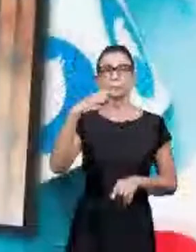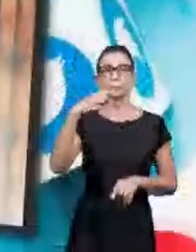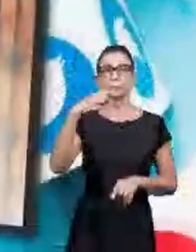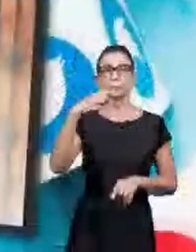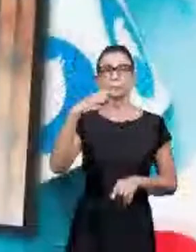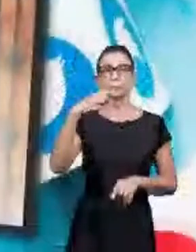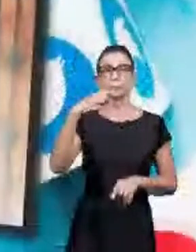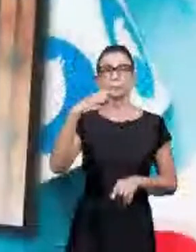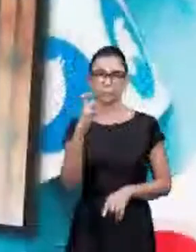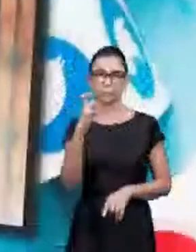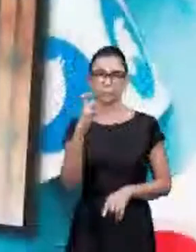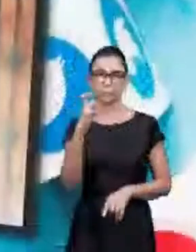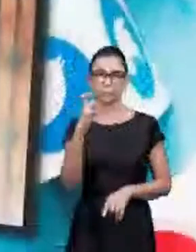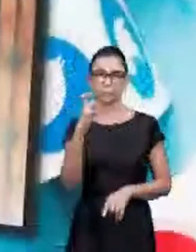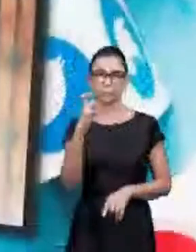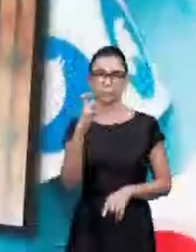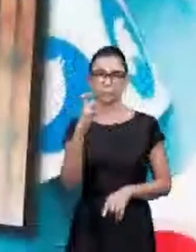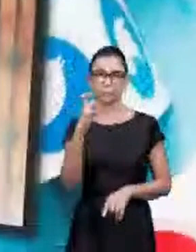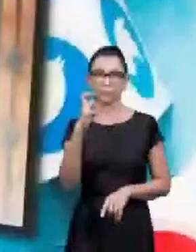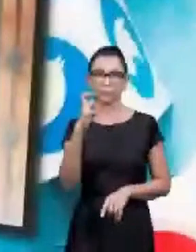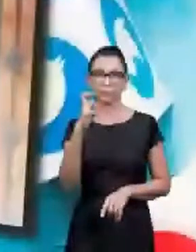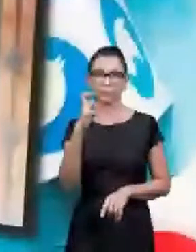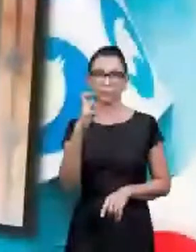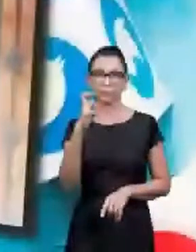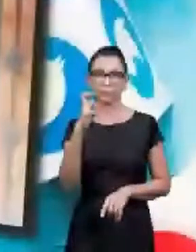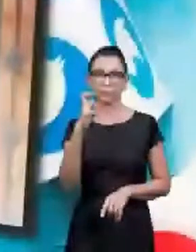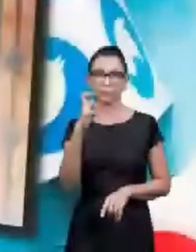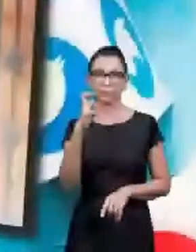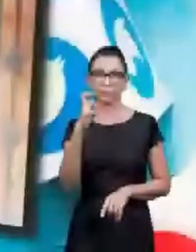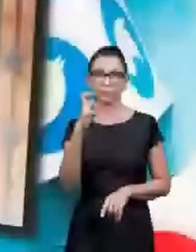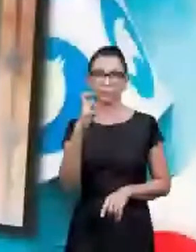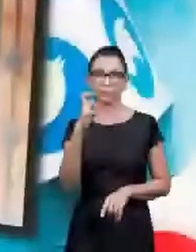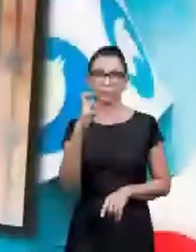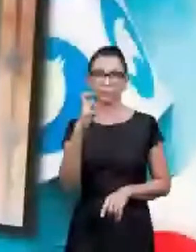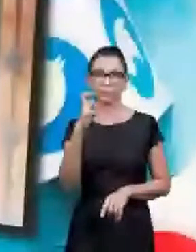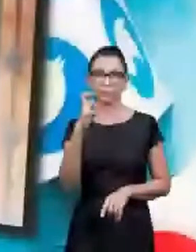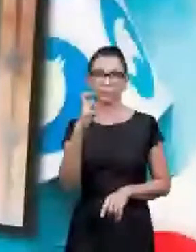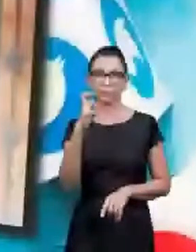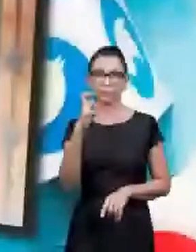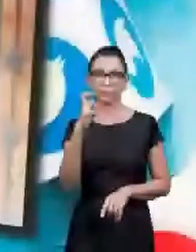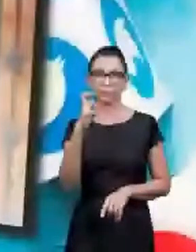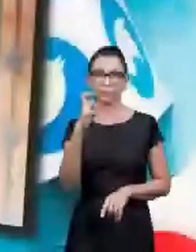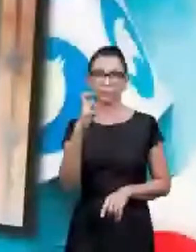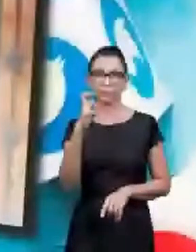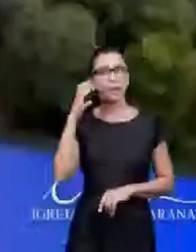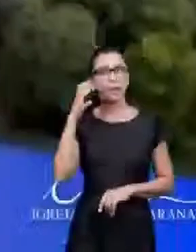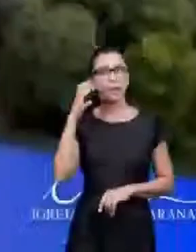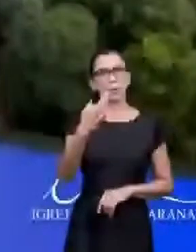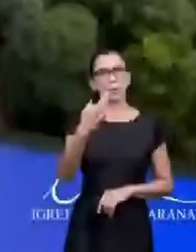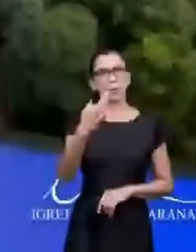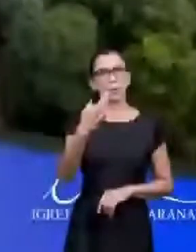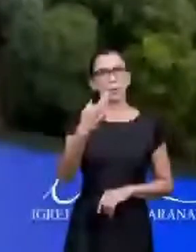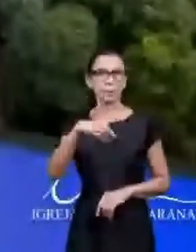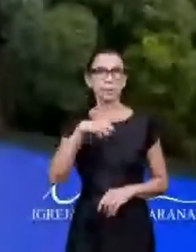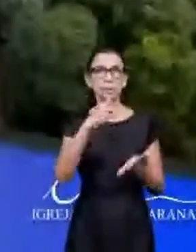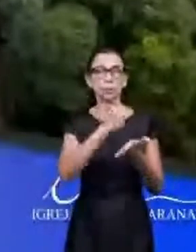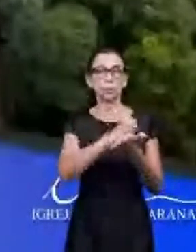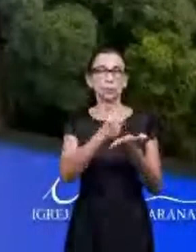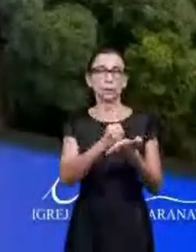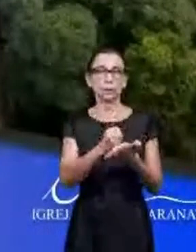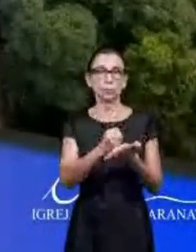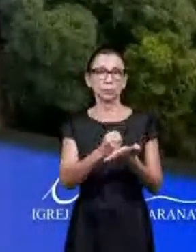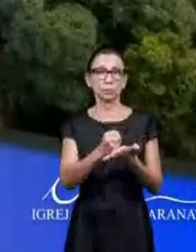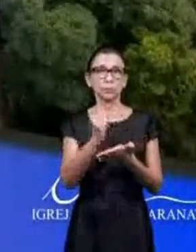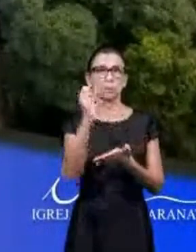these seminars. We have FM radio. Maybe you don't know. We have contracts in